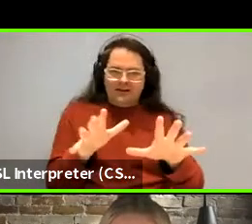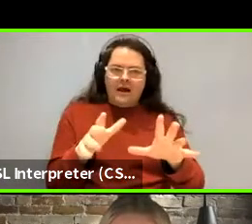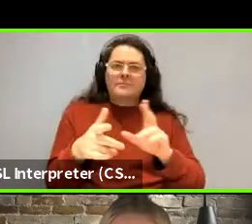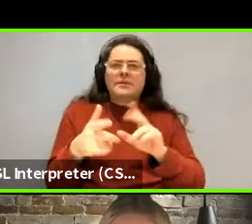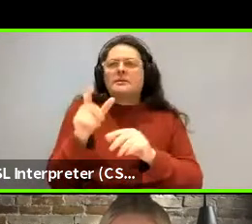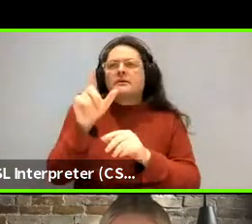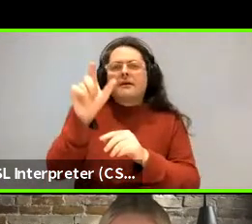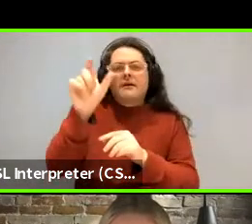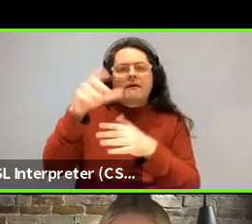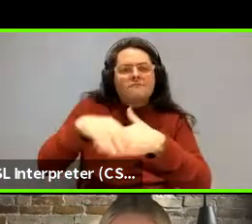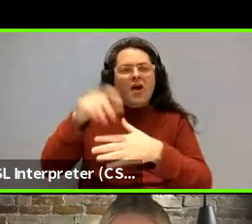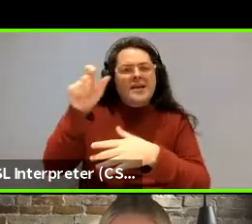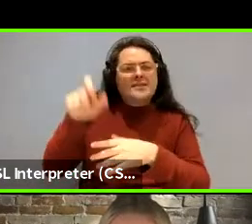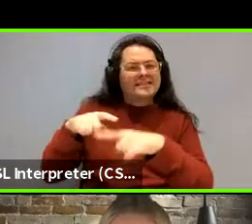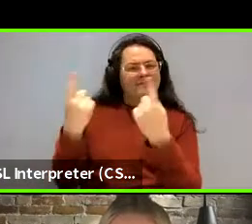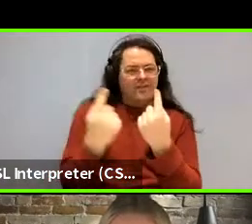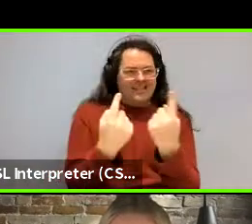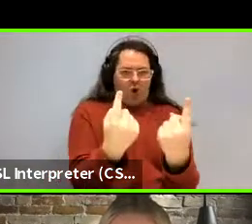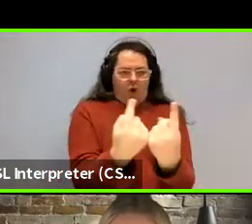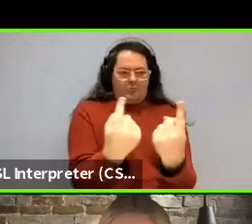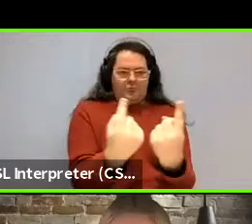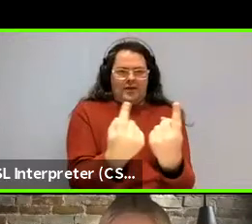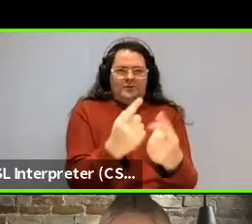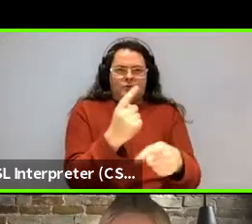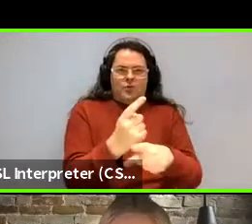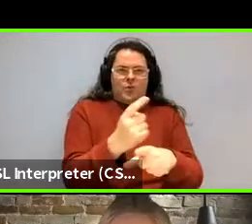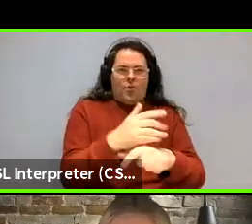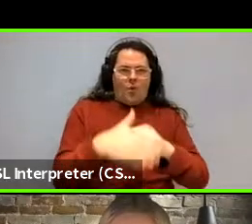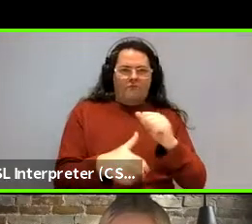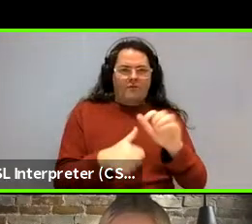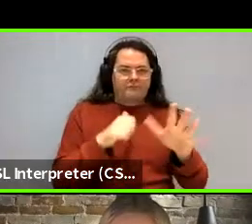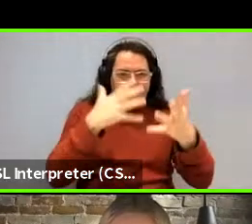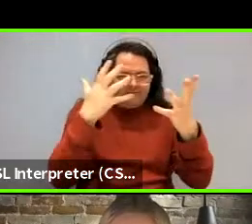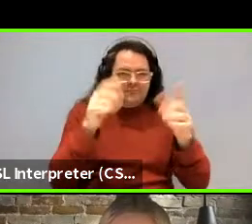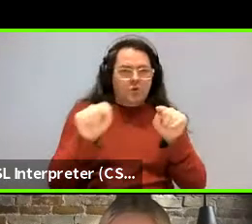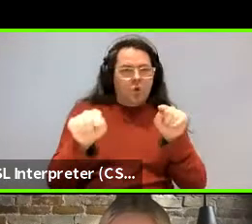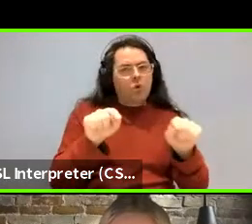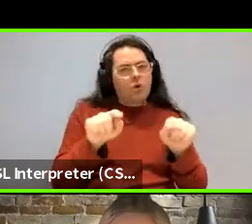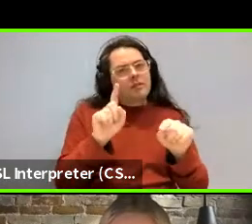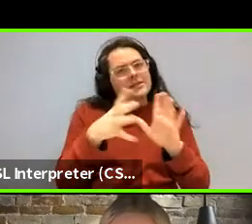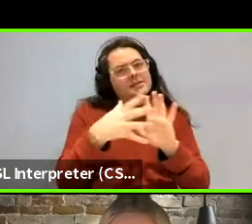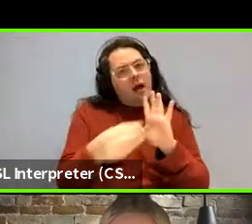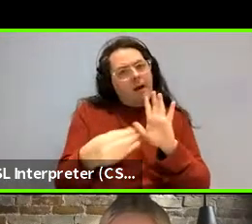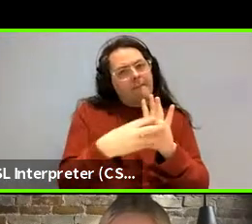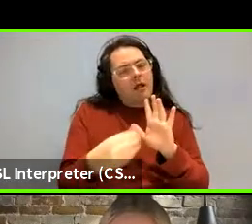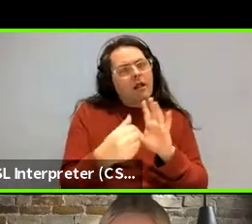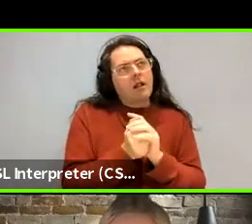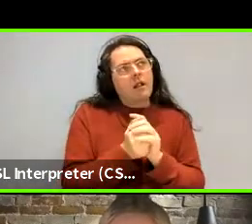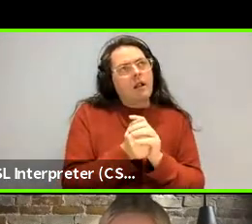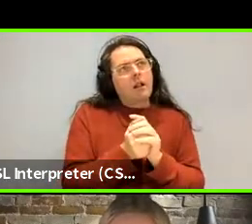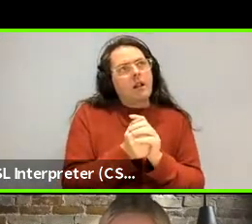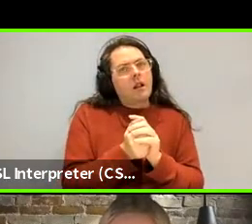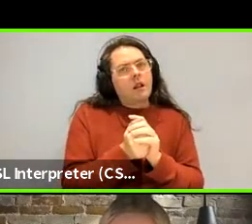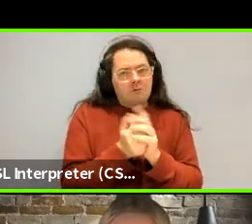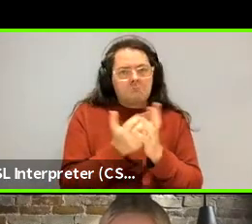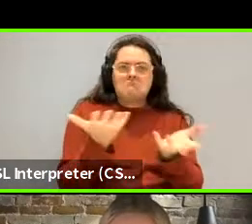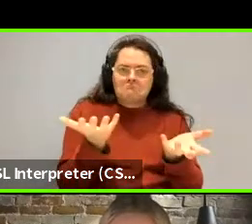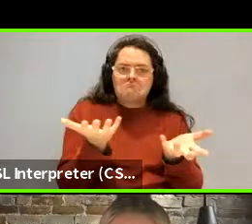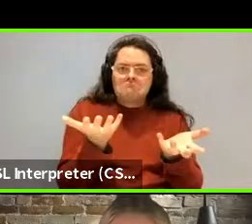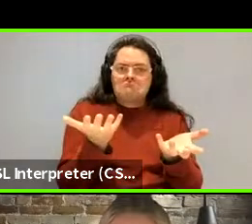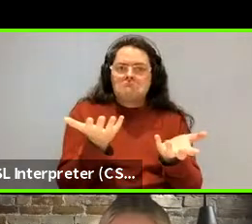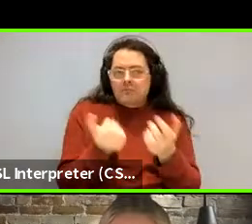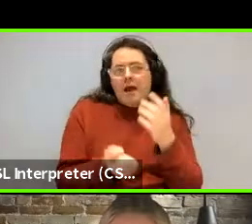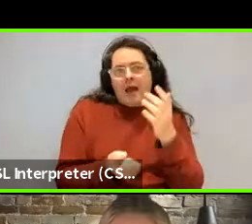as opposed to their, their objecthood in the world. And so there, there are these examples, animals, but they're just, they're kind of, you know, they're, they actually do happen to